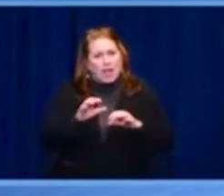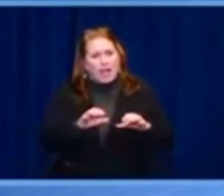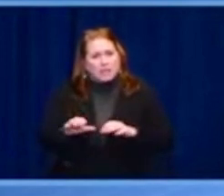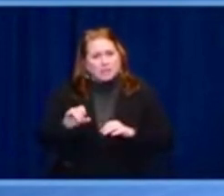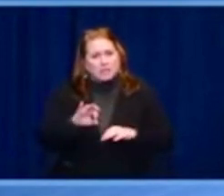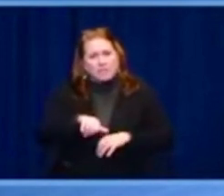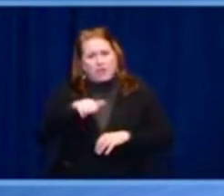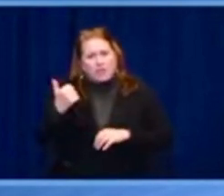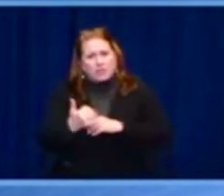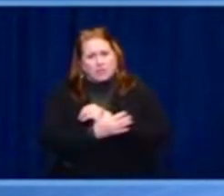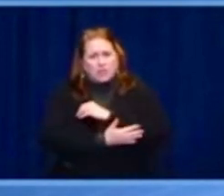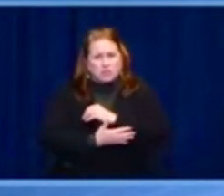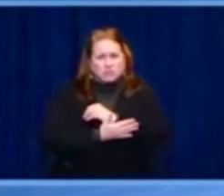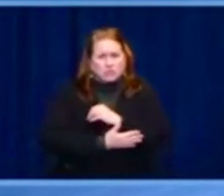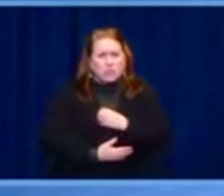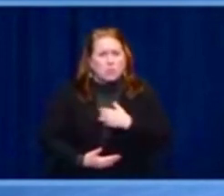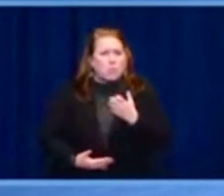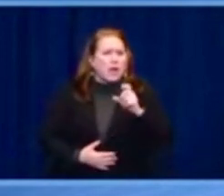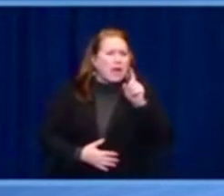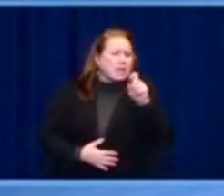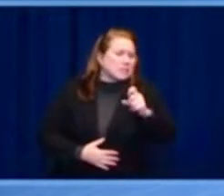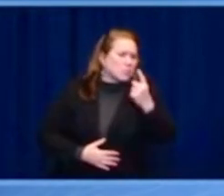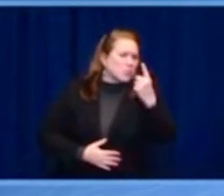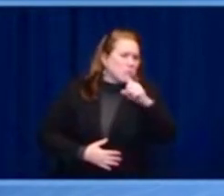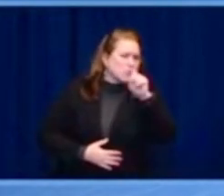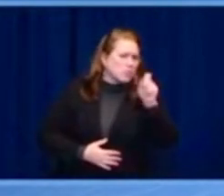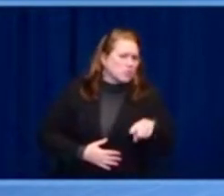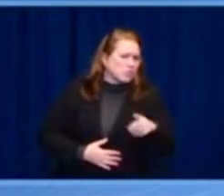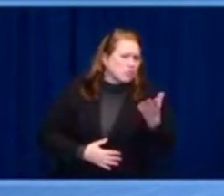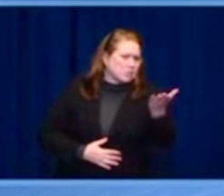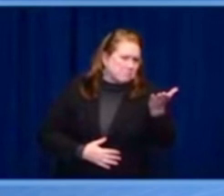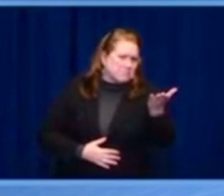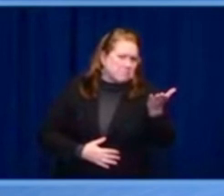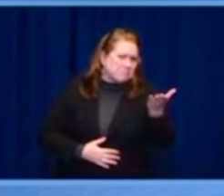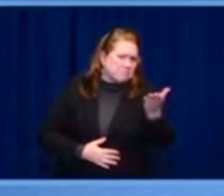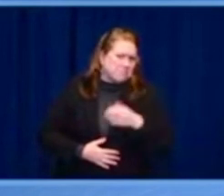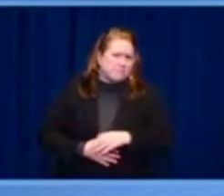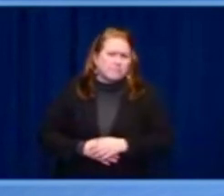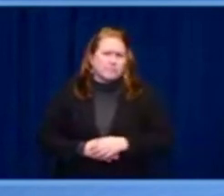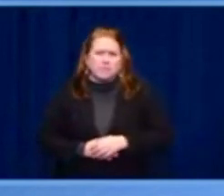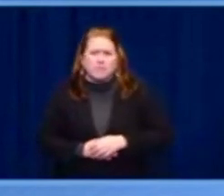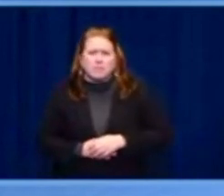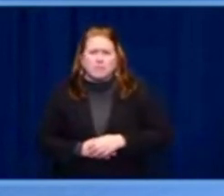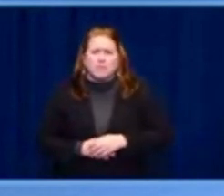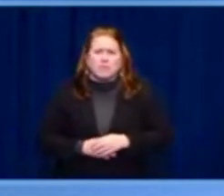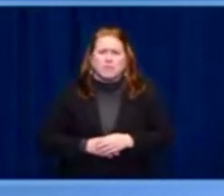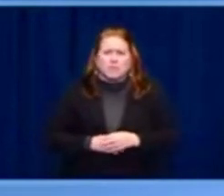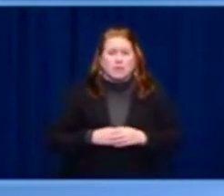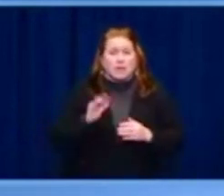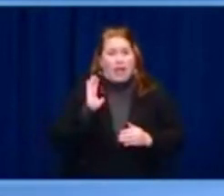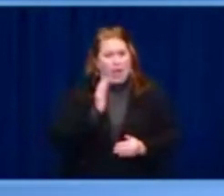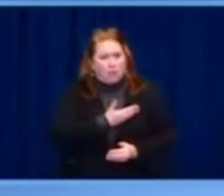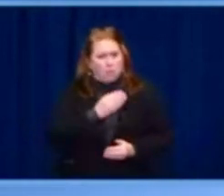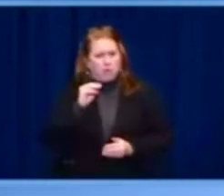that we are committed to seeing democracy deliver climate justice in the global south.